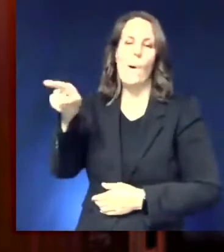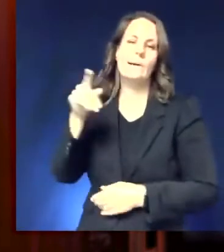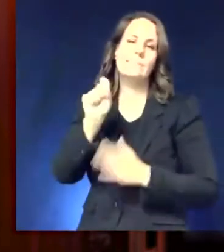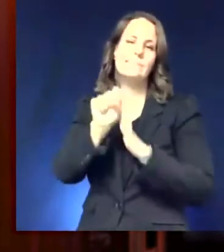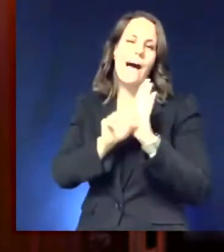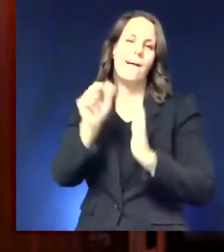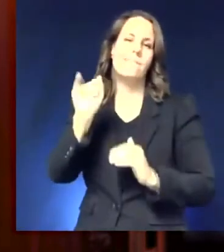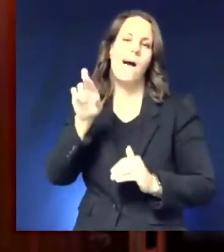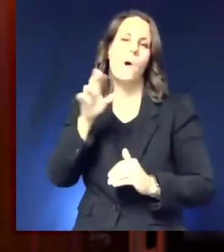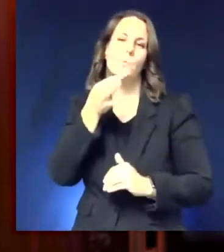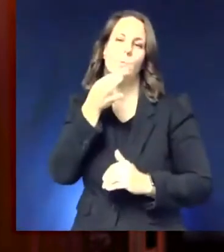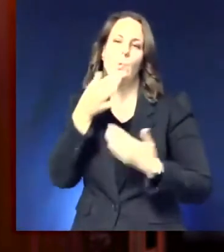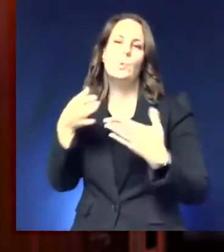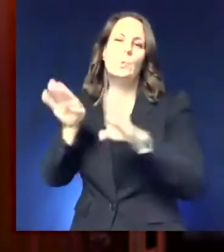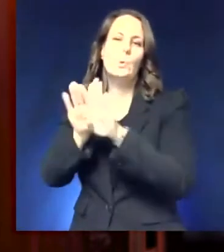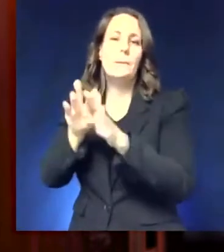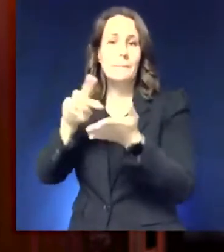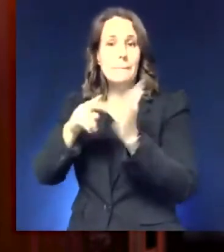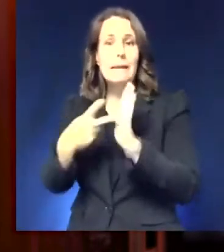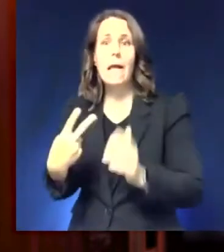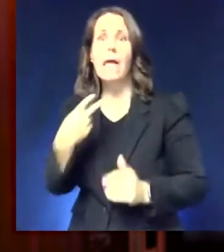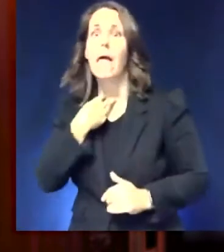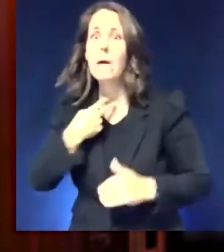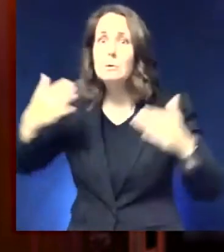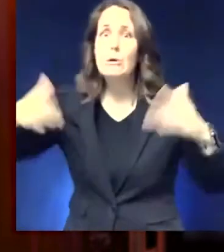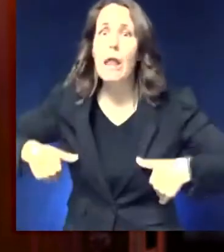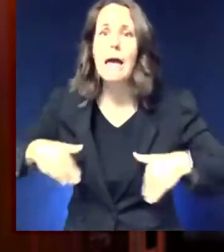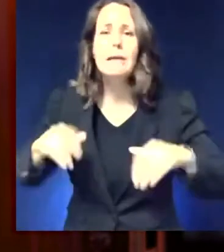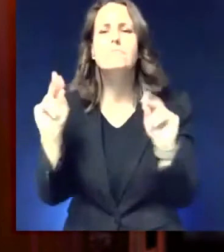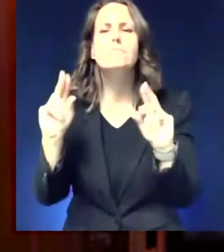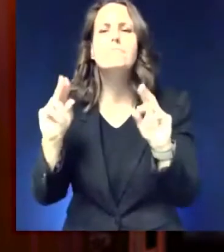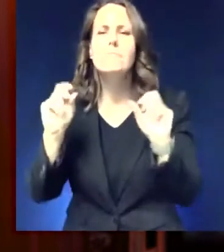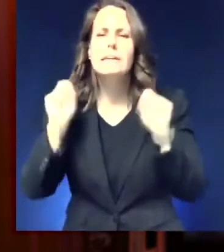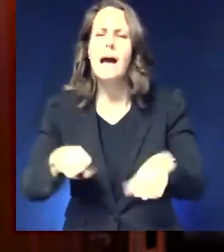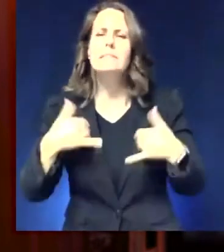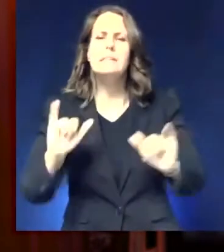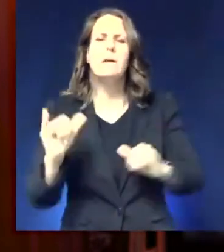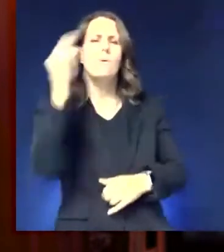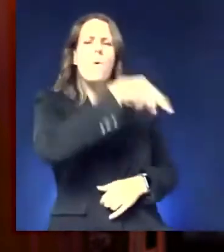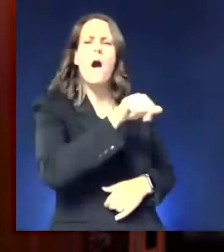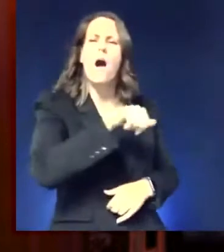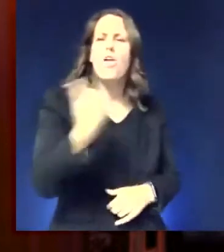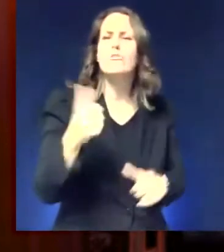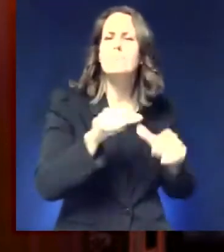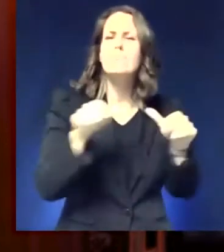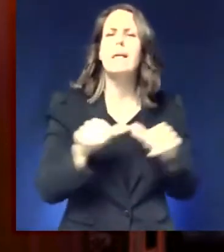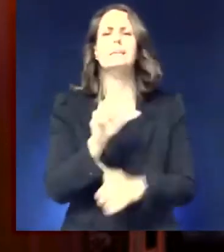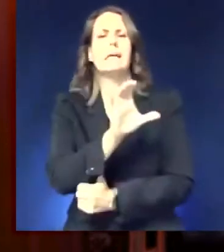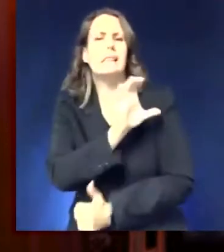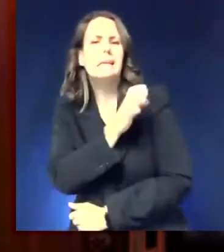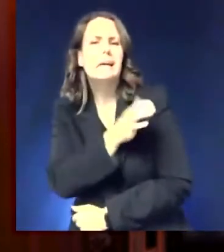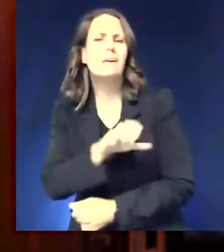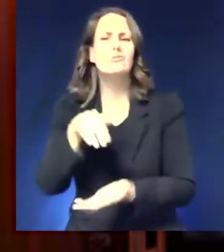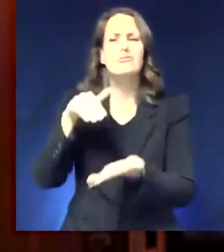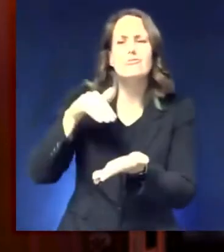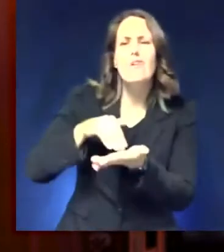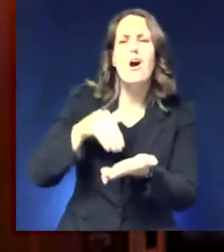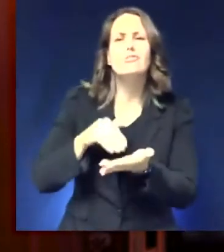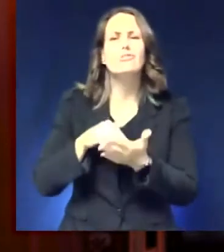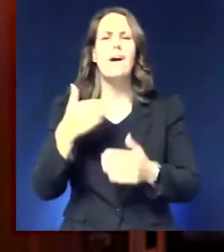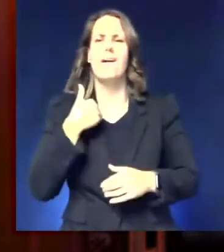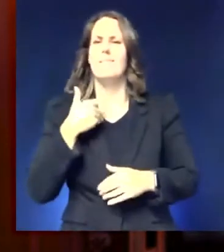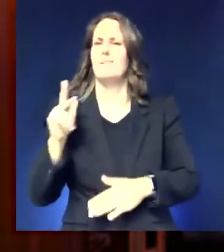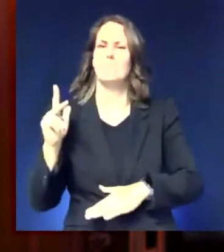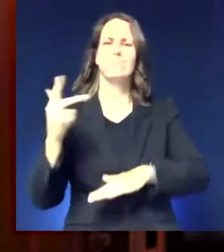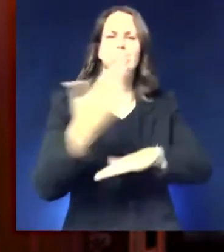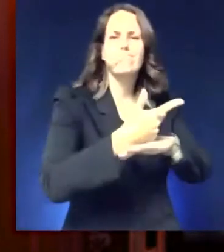local pharmacy, a pop-up clinic at work, or a community event, do not wait. Vaccines can and